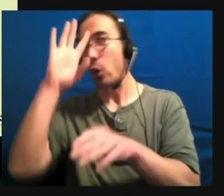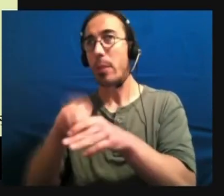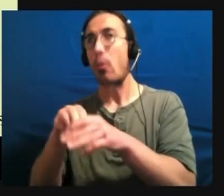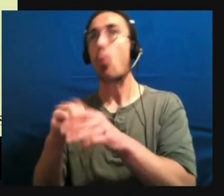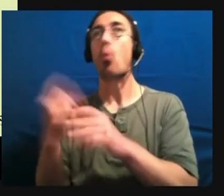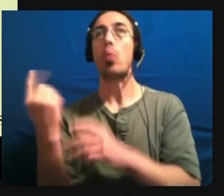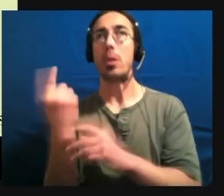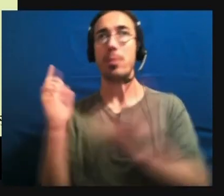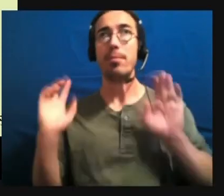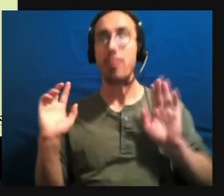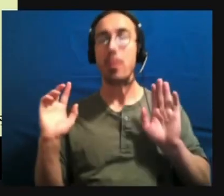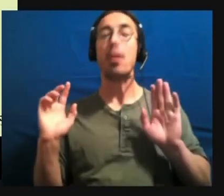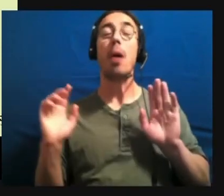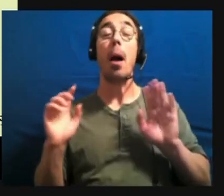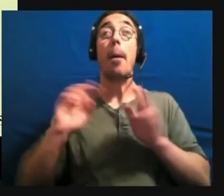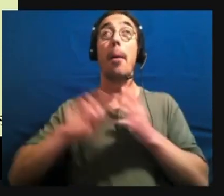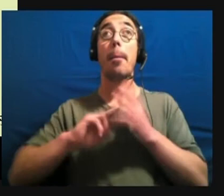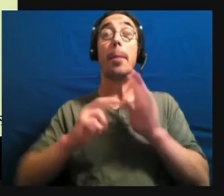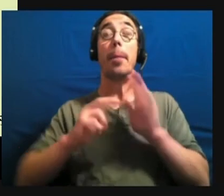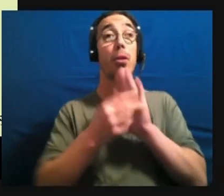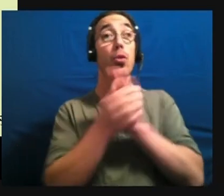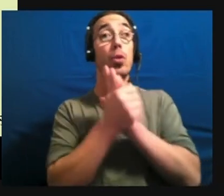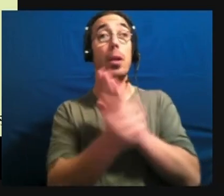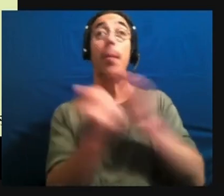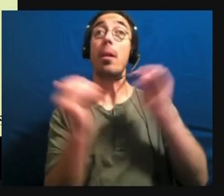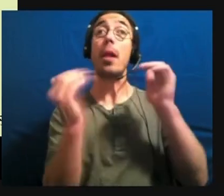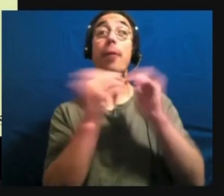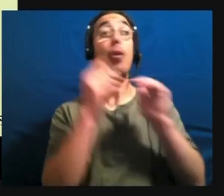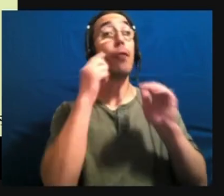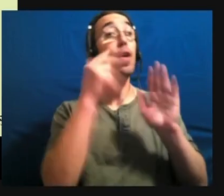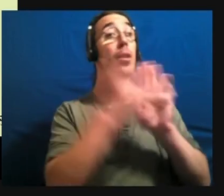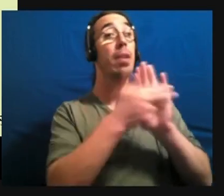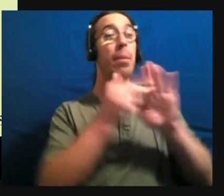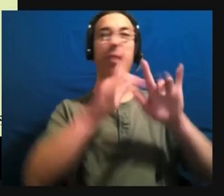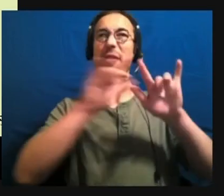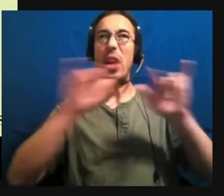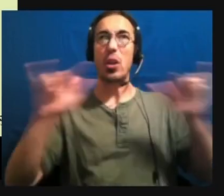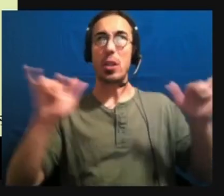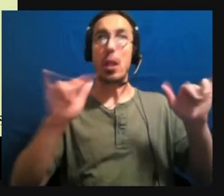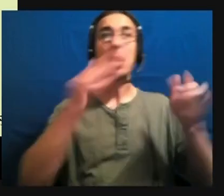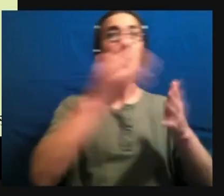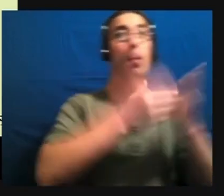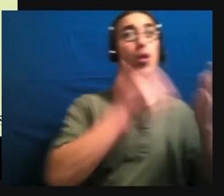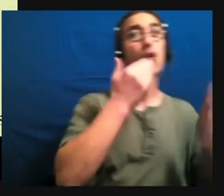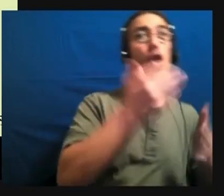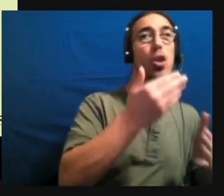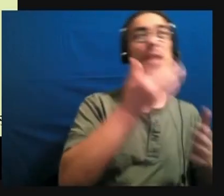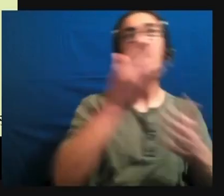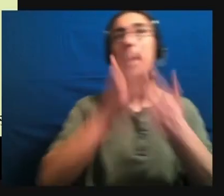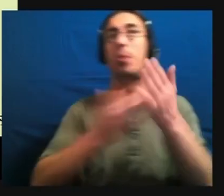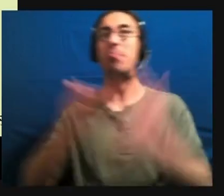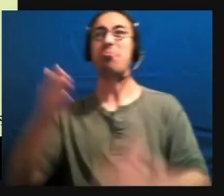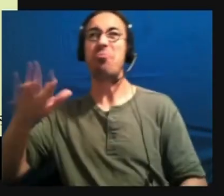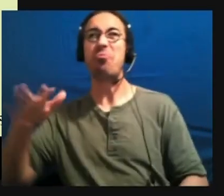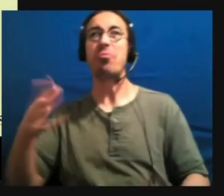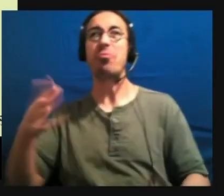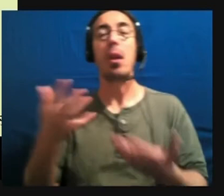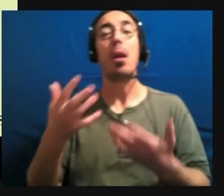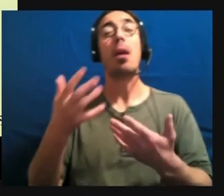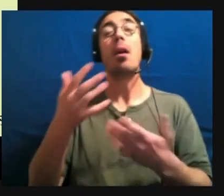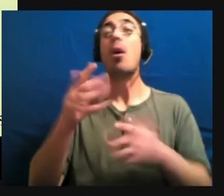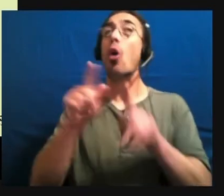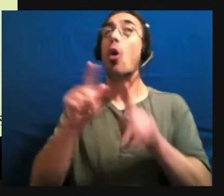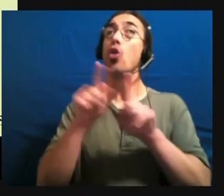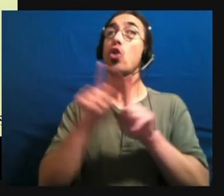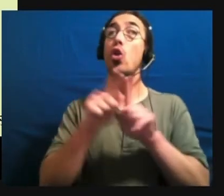Um, so the competency of the diagnostician varies, um, and diagnosis can also be cost prohibitive.